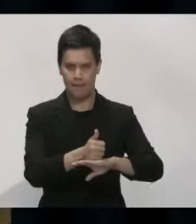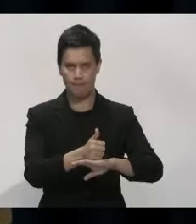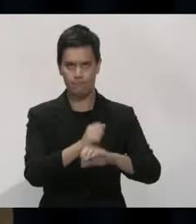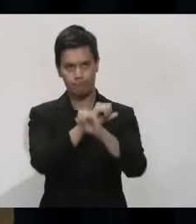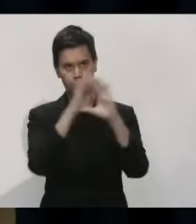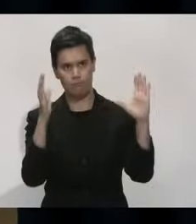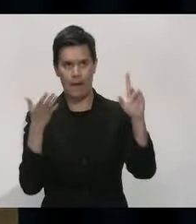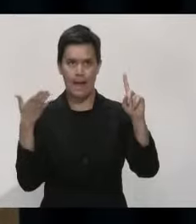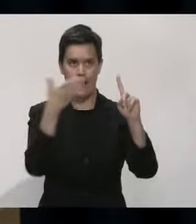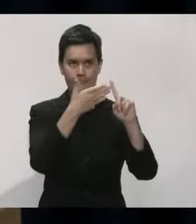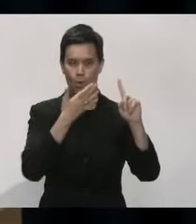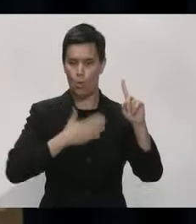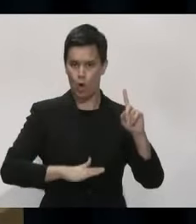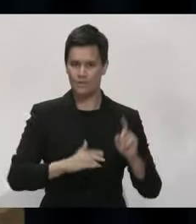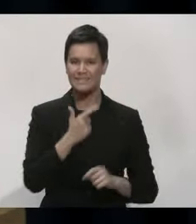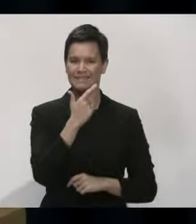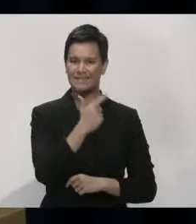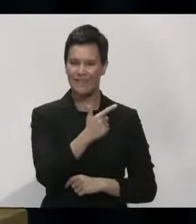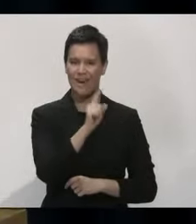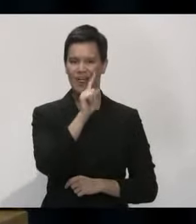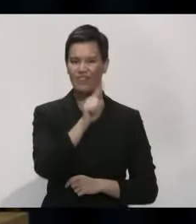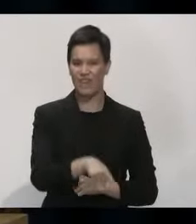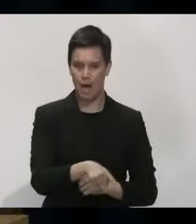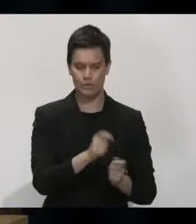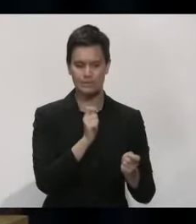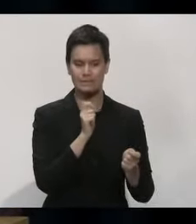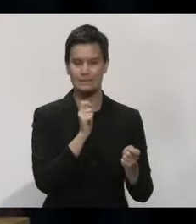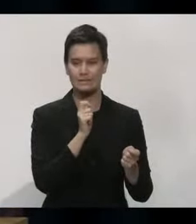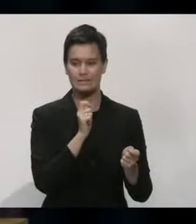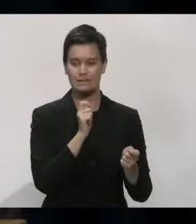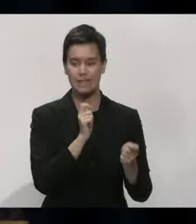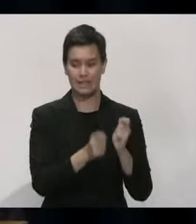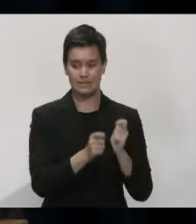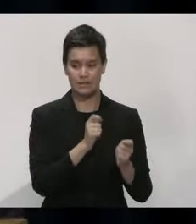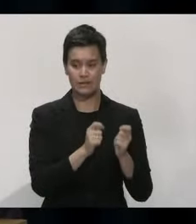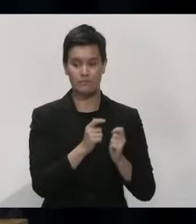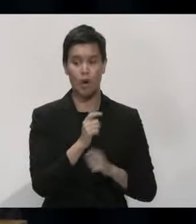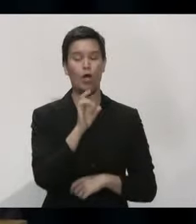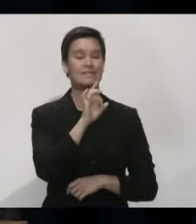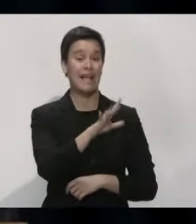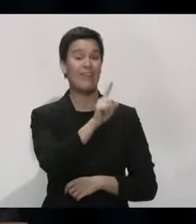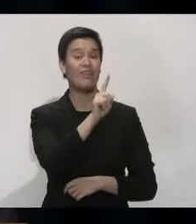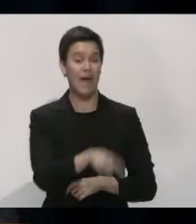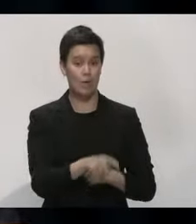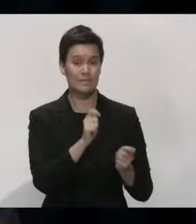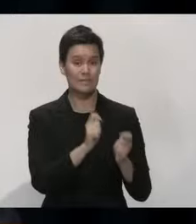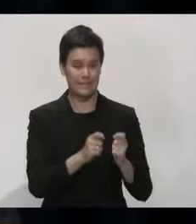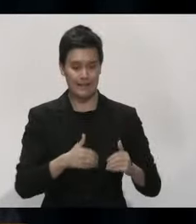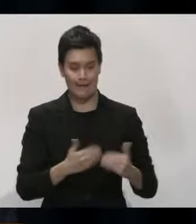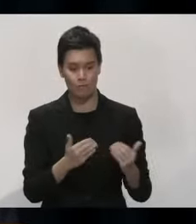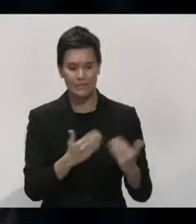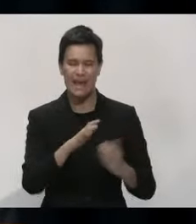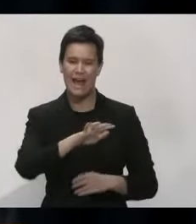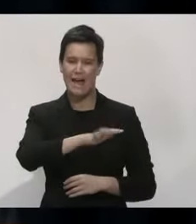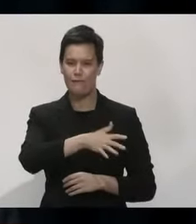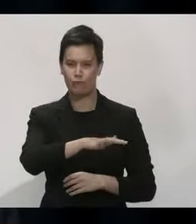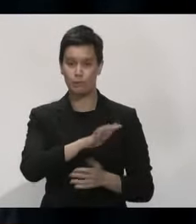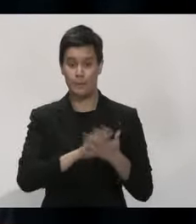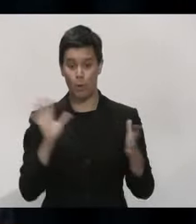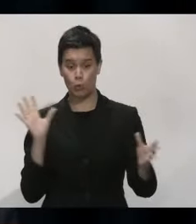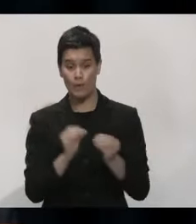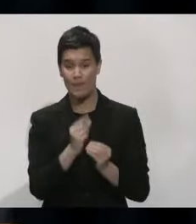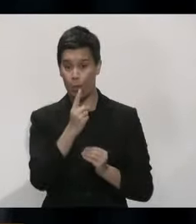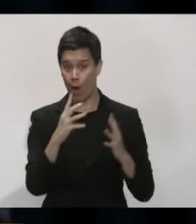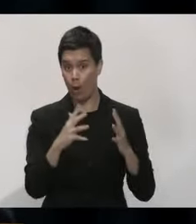-19 tests per day or around 70,000 over a seven day period. And we were aiming for at least two thirds of those to be in Auckland. I'm